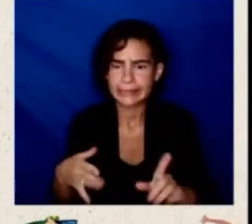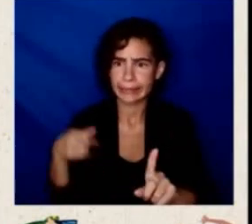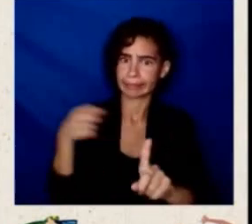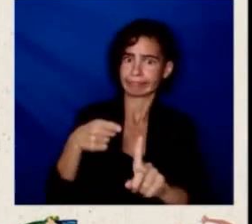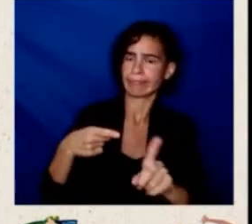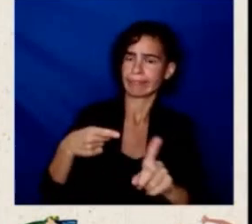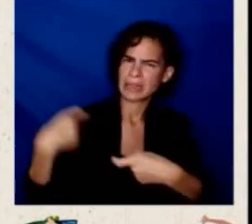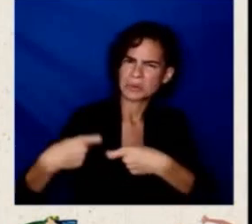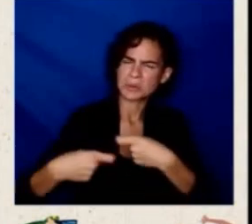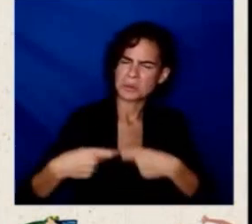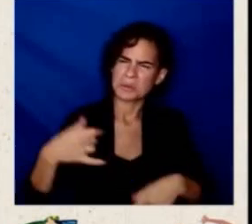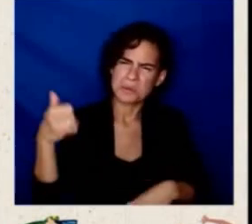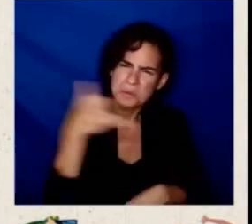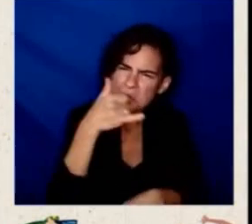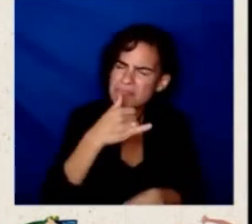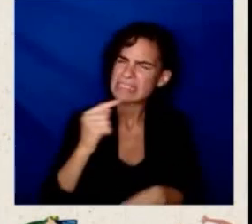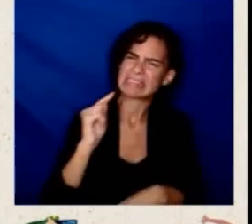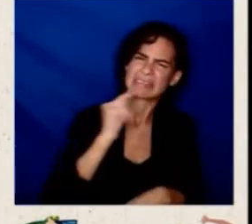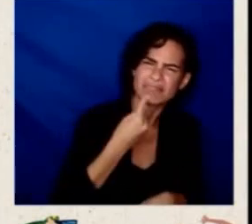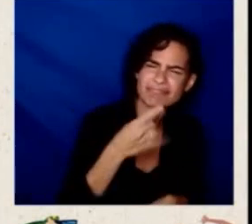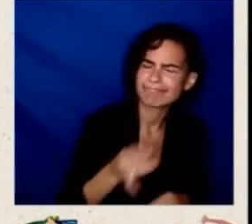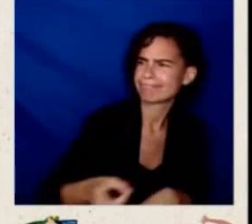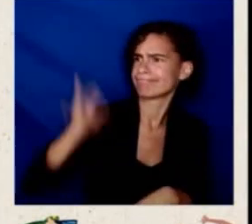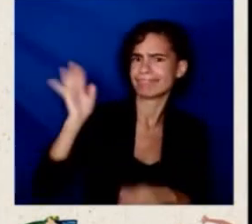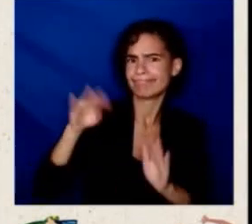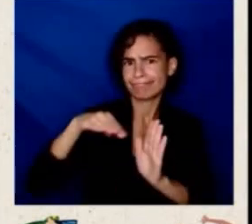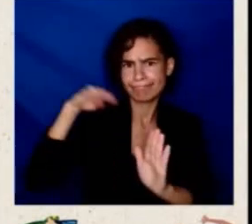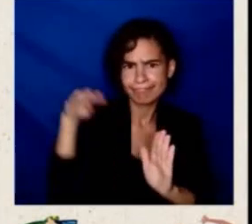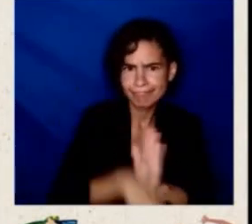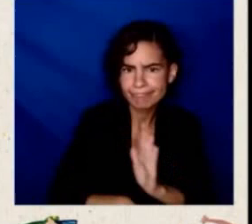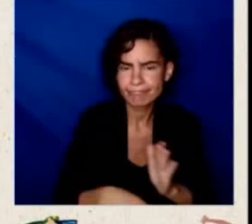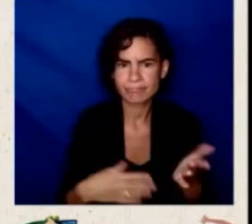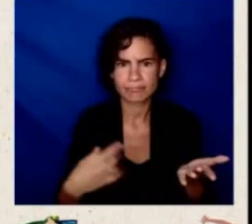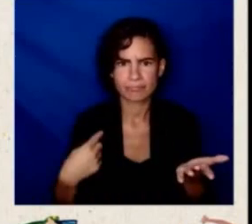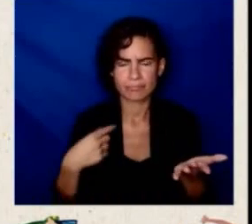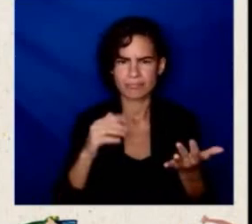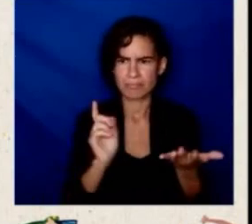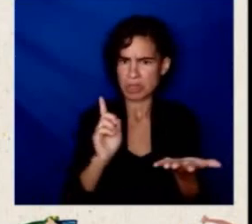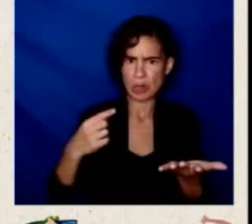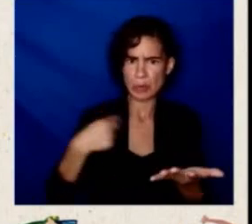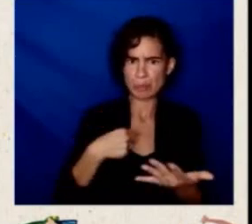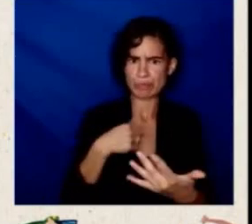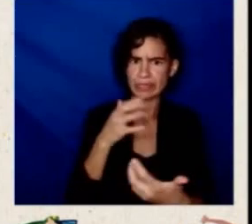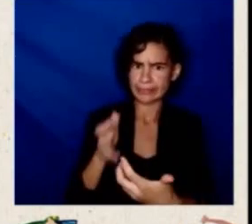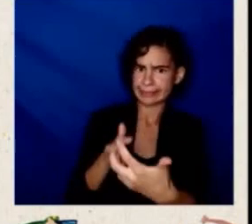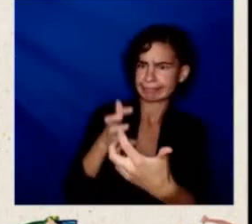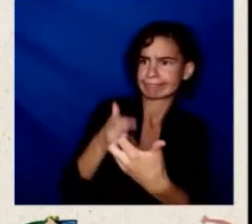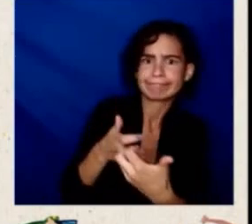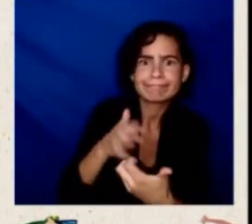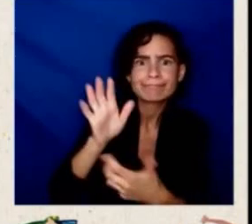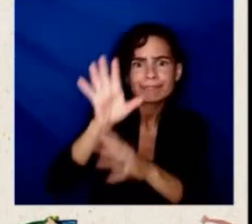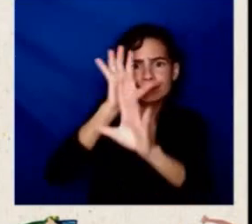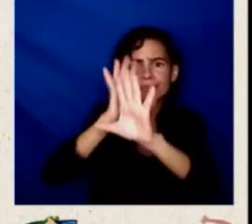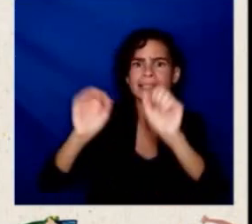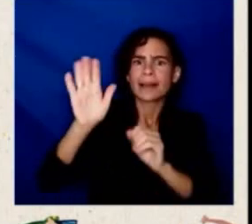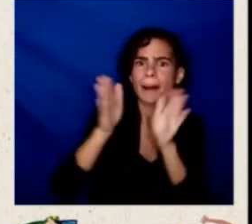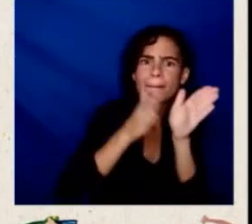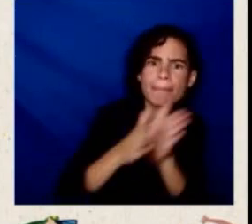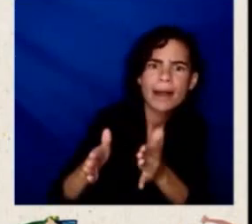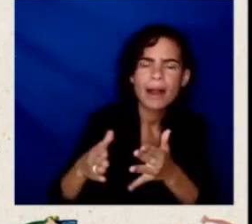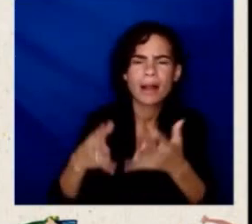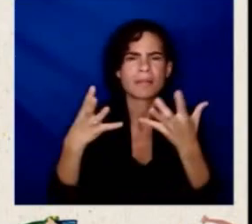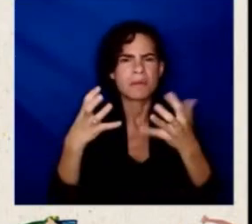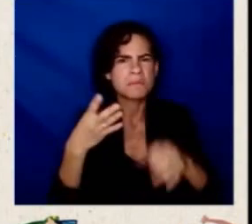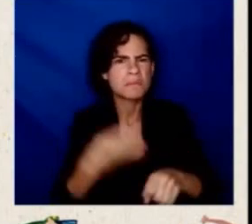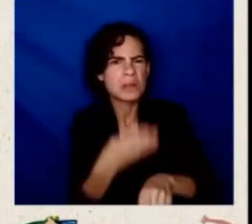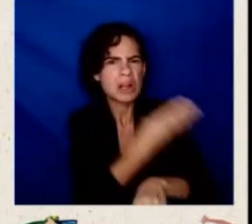the administration's plans for recovery and for beyond? Well first off, it's National Small Business Week this week, so